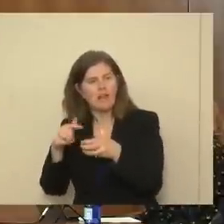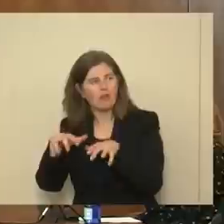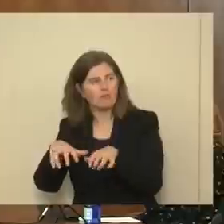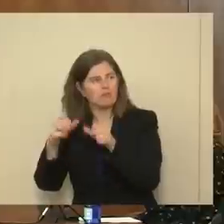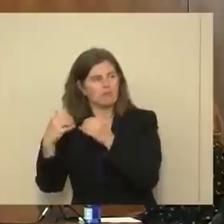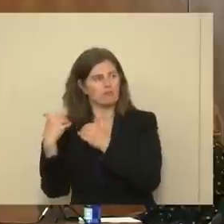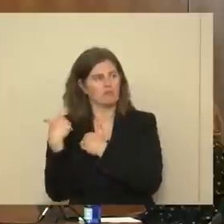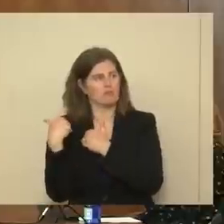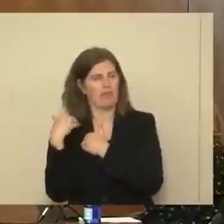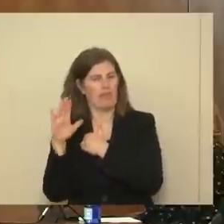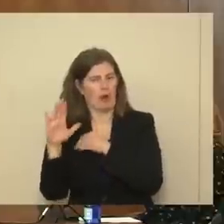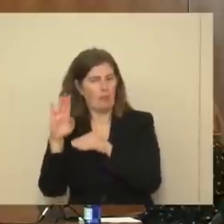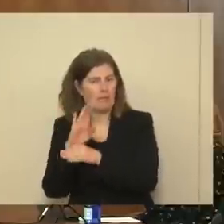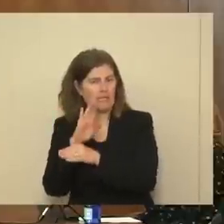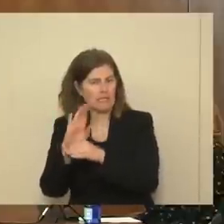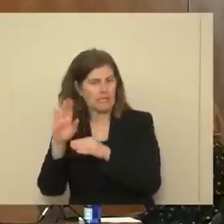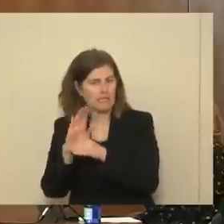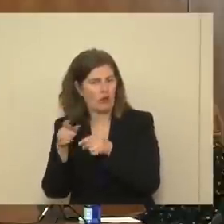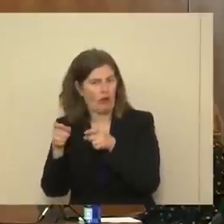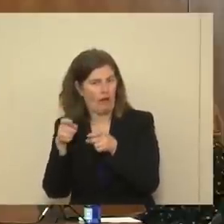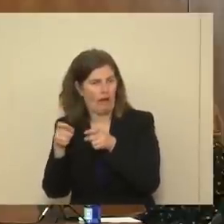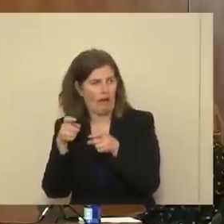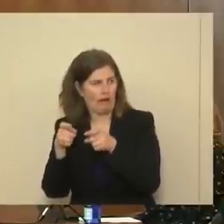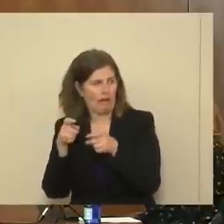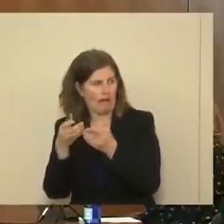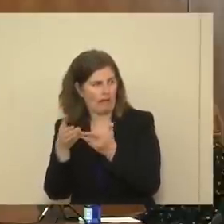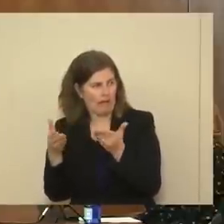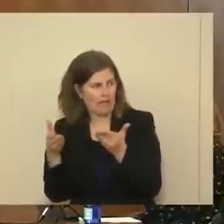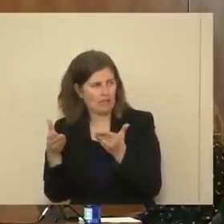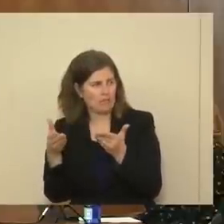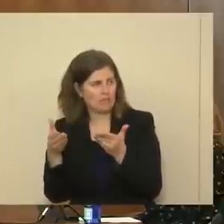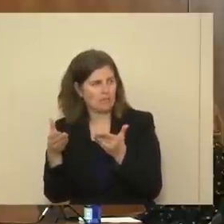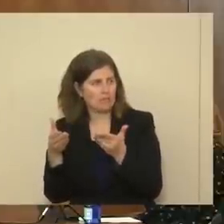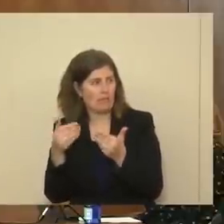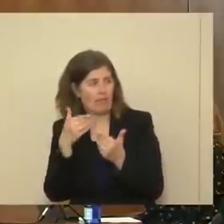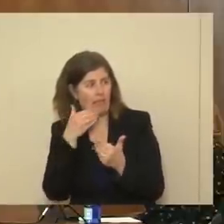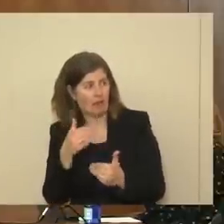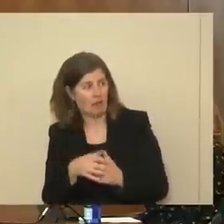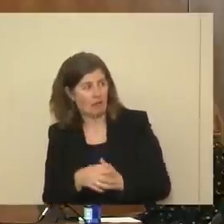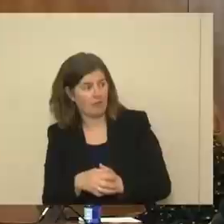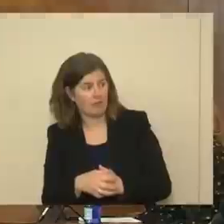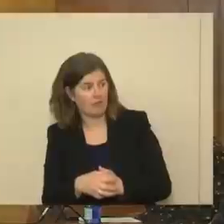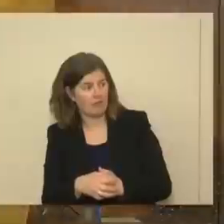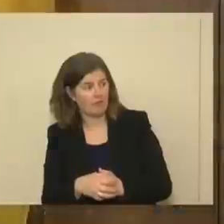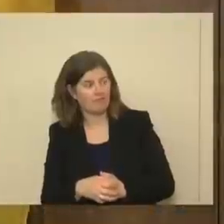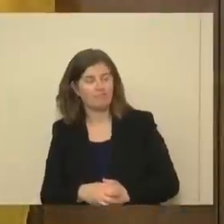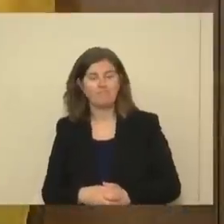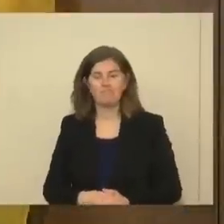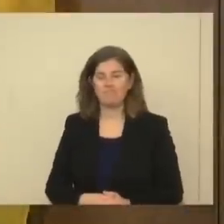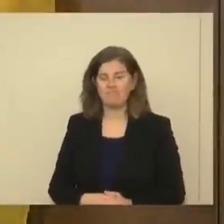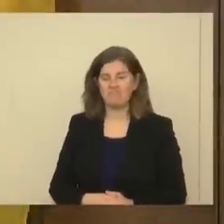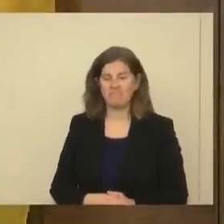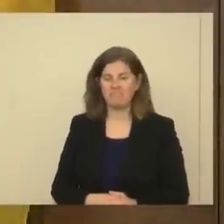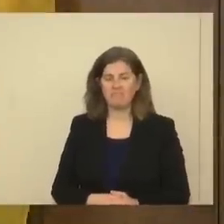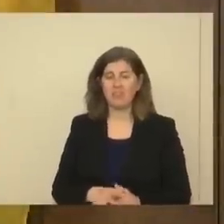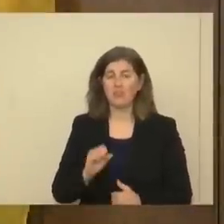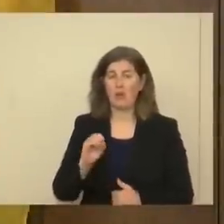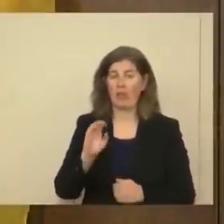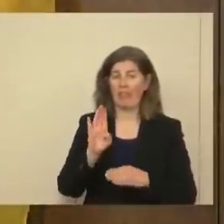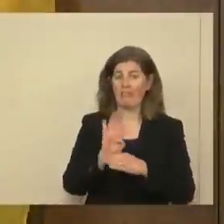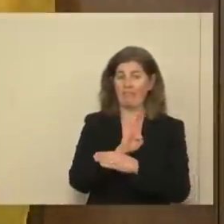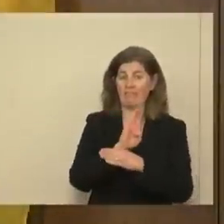businesses are handling things, thank you. So the film